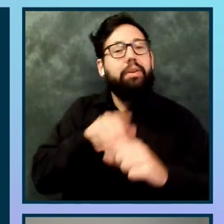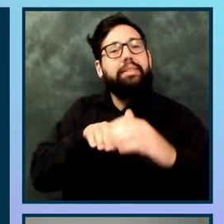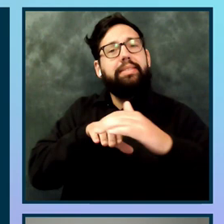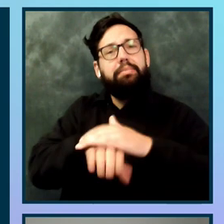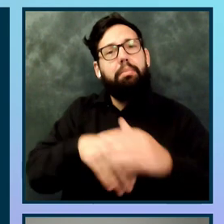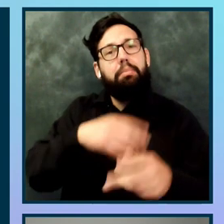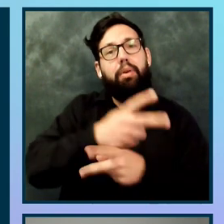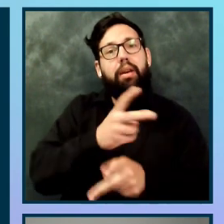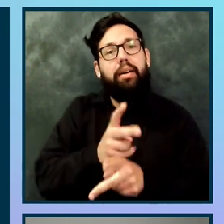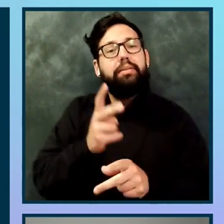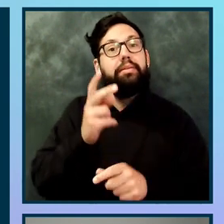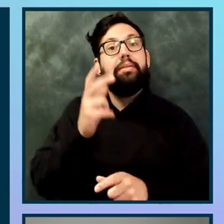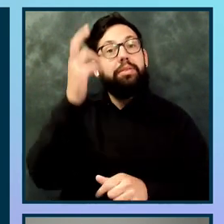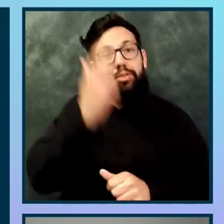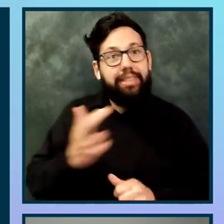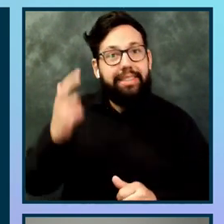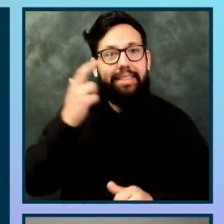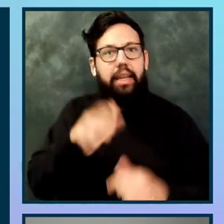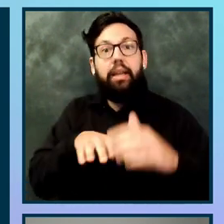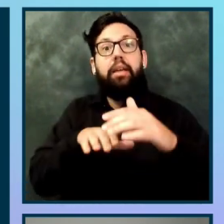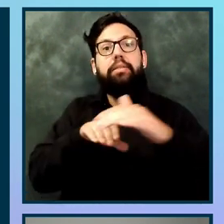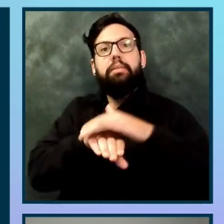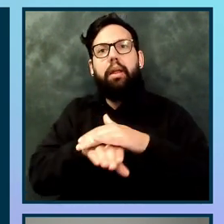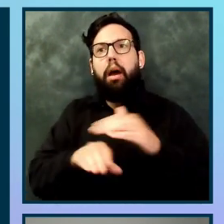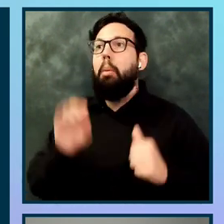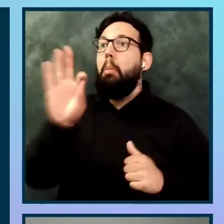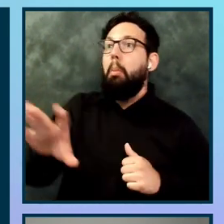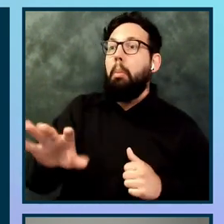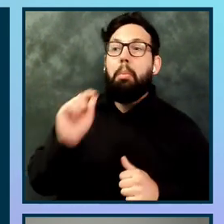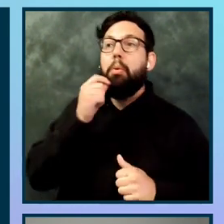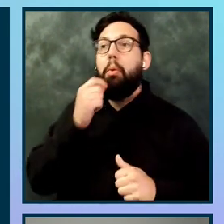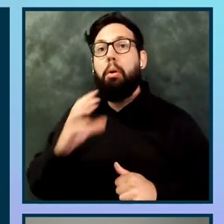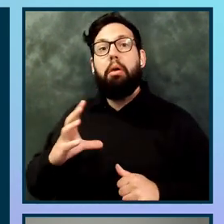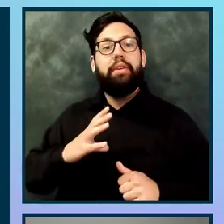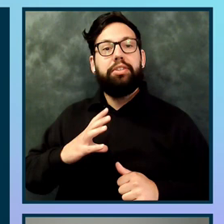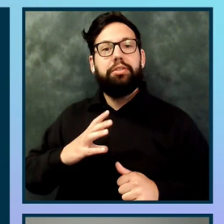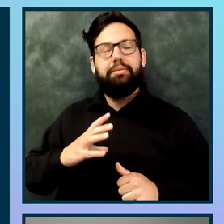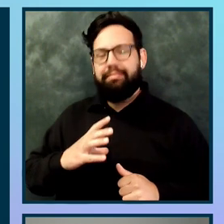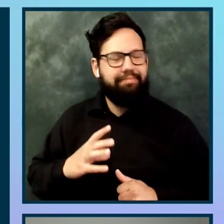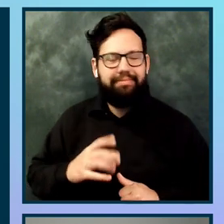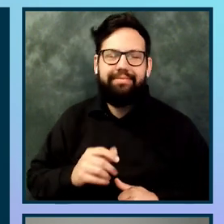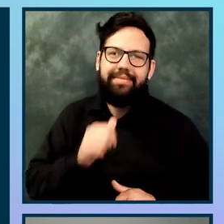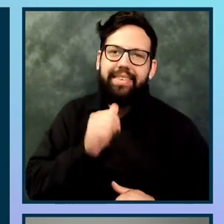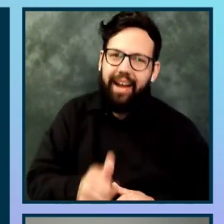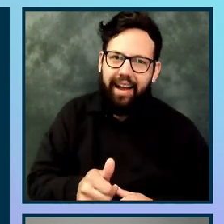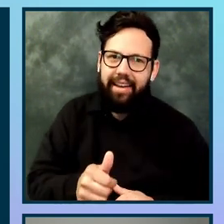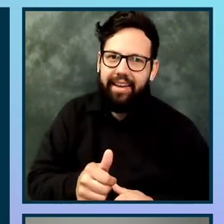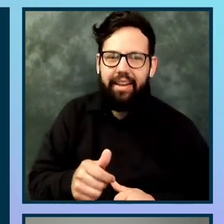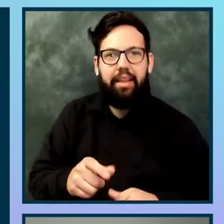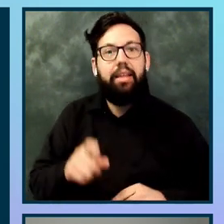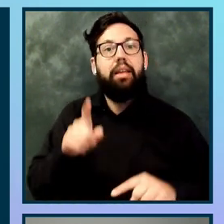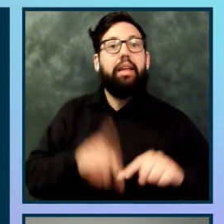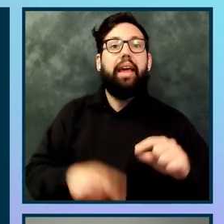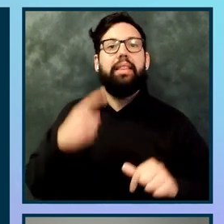accessibility is not a feature, never has been and never will be. We cannot treat accessibility as a